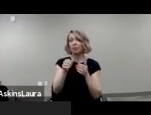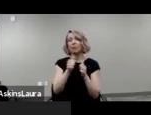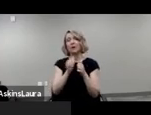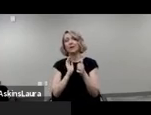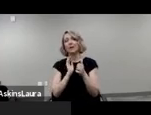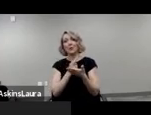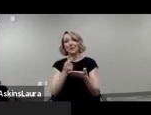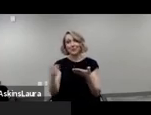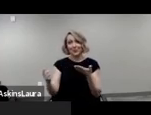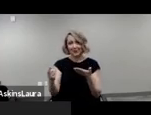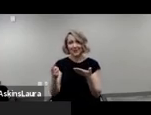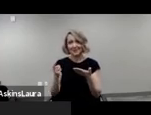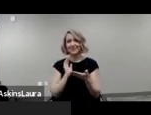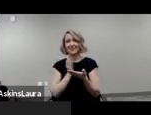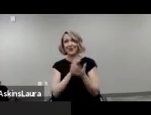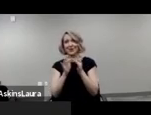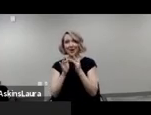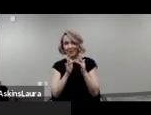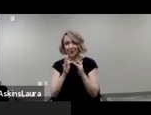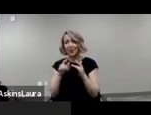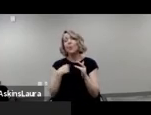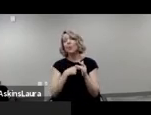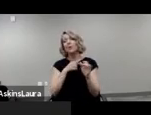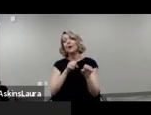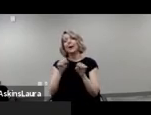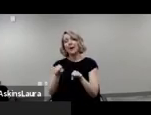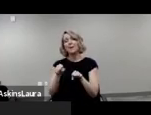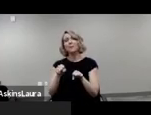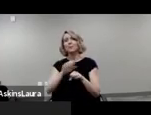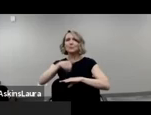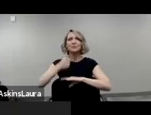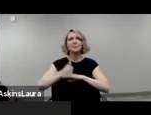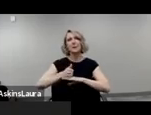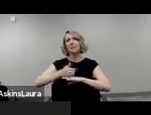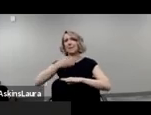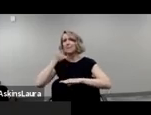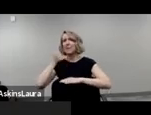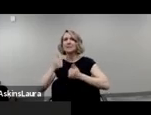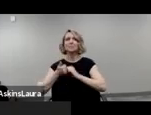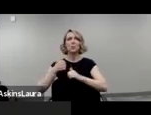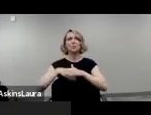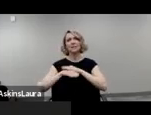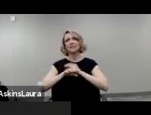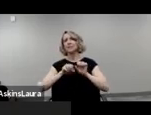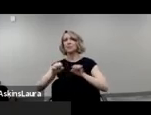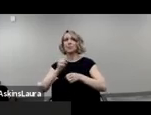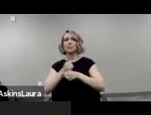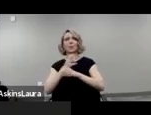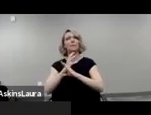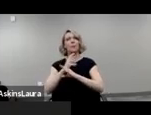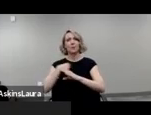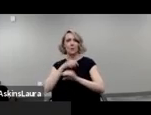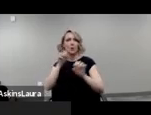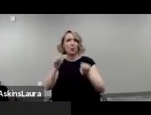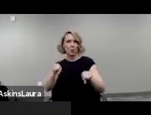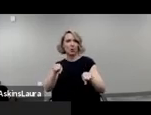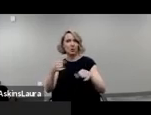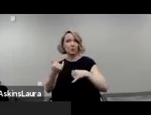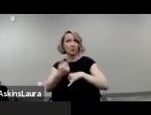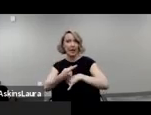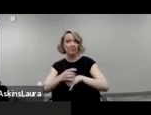was able to provide you with the most accessible webinar that you're participating in today. And